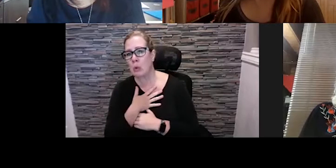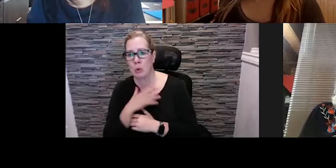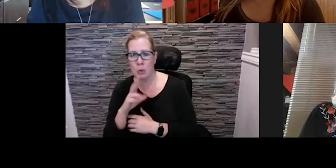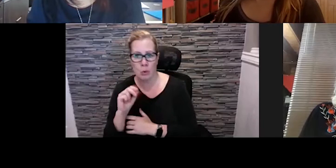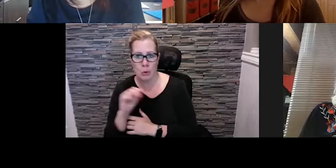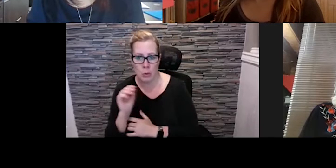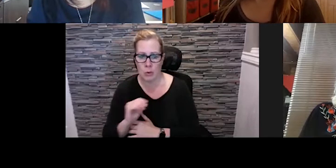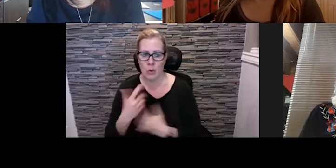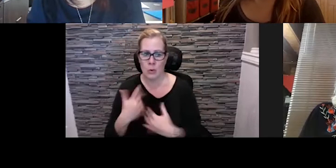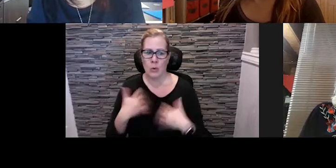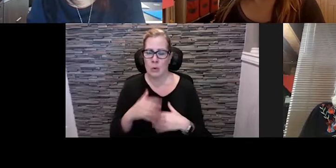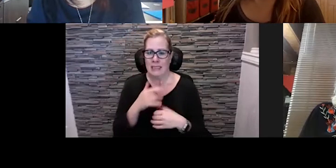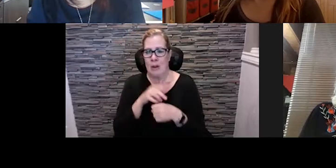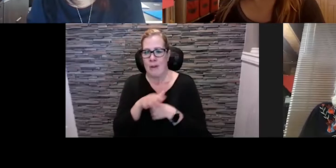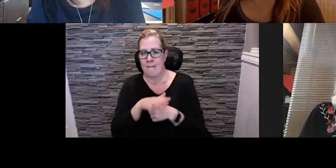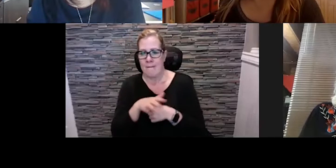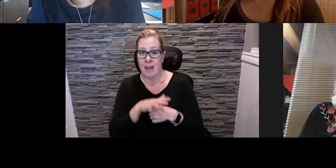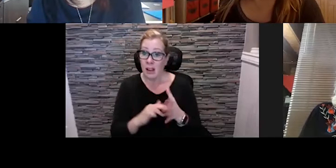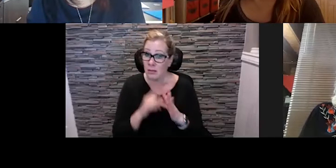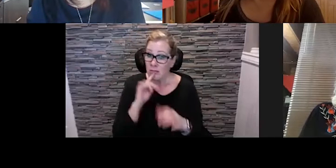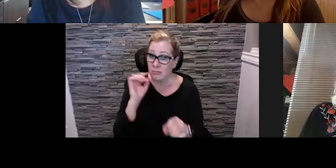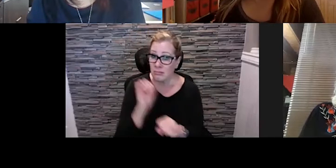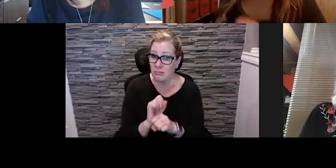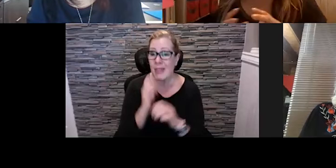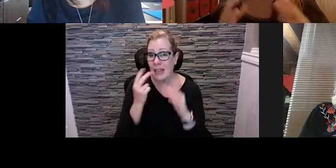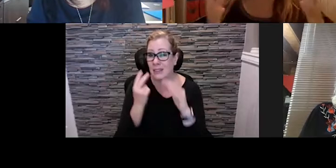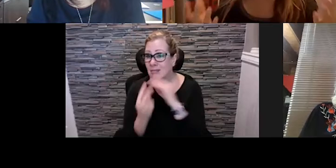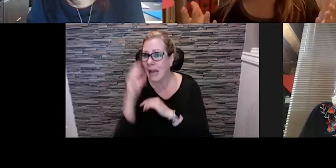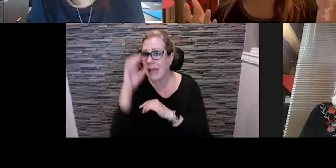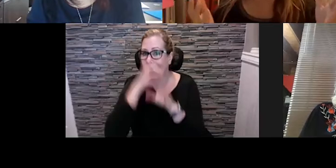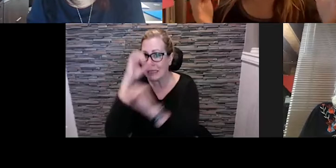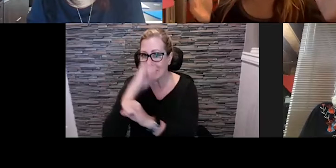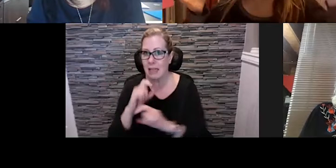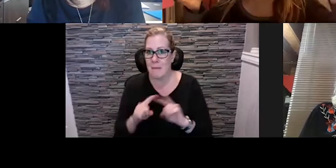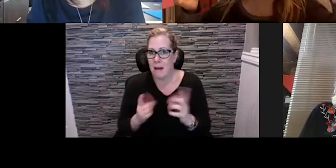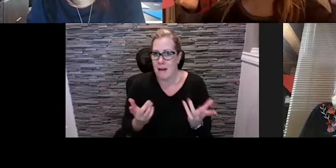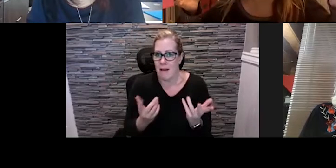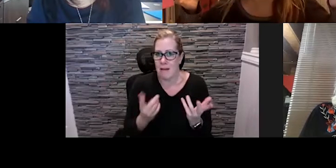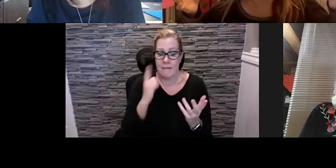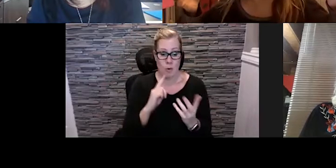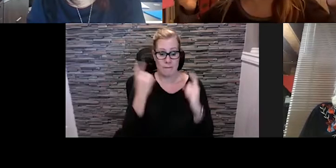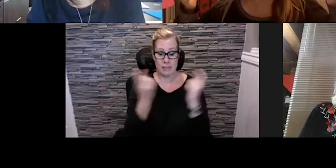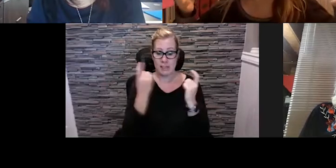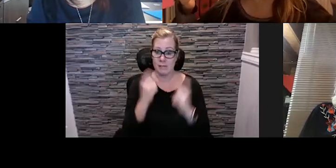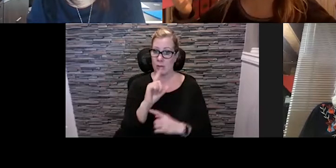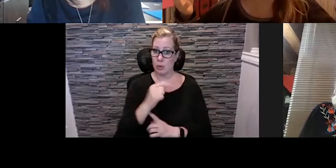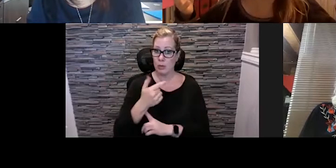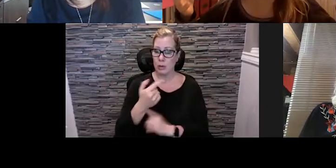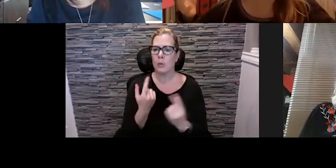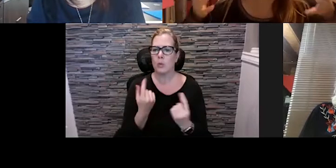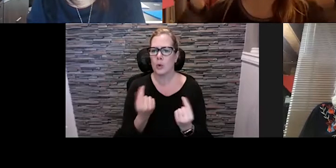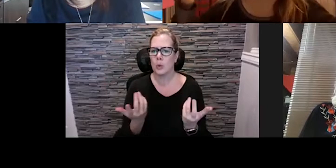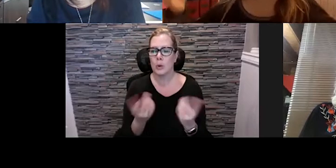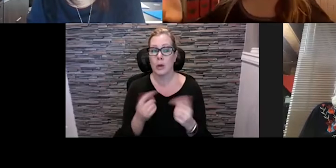what does that mean for festival season 2021? And of course, I'm referencing that when the weather is nice and we can be